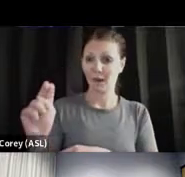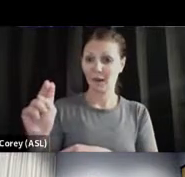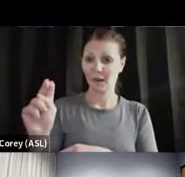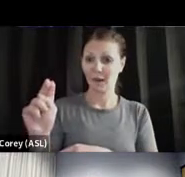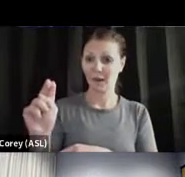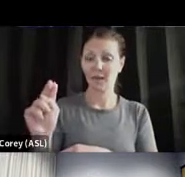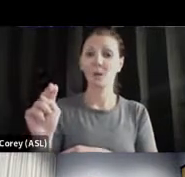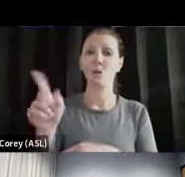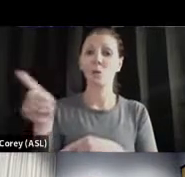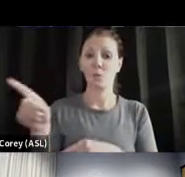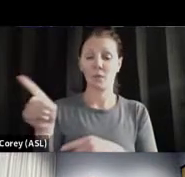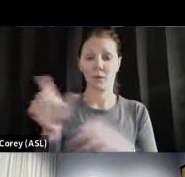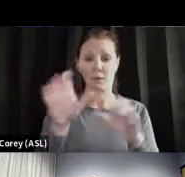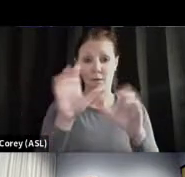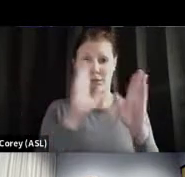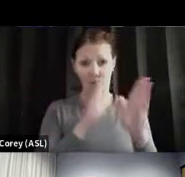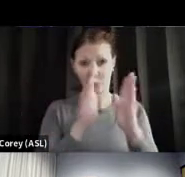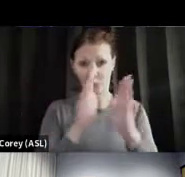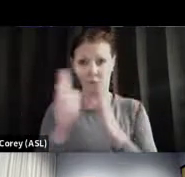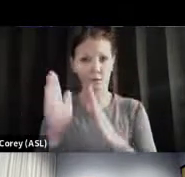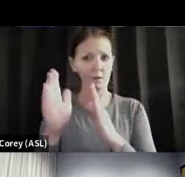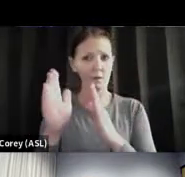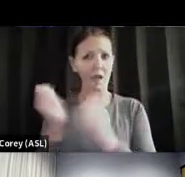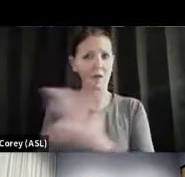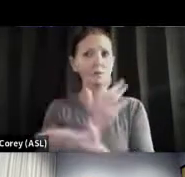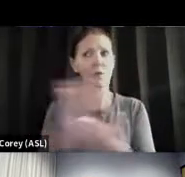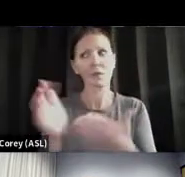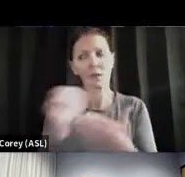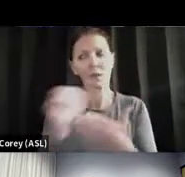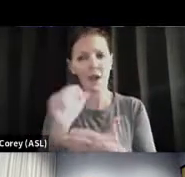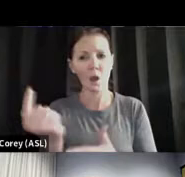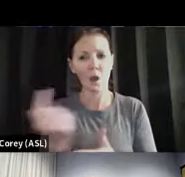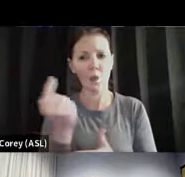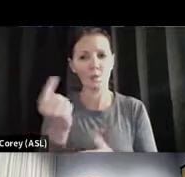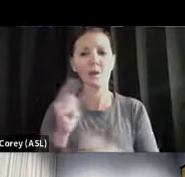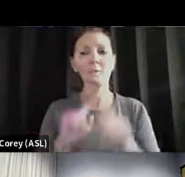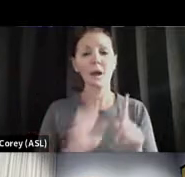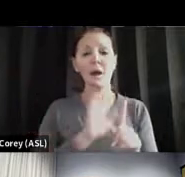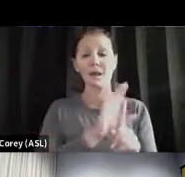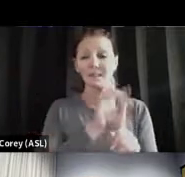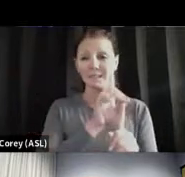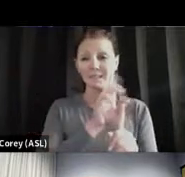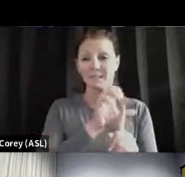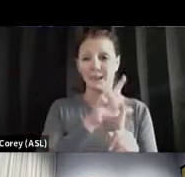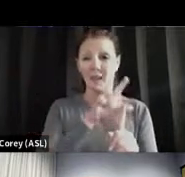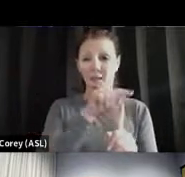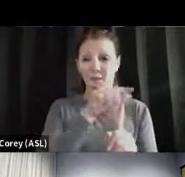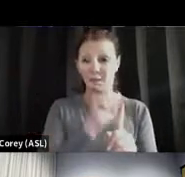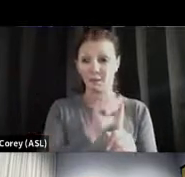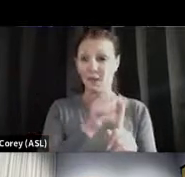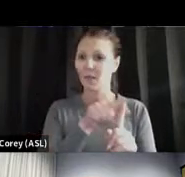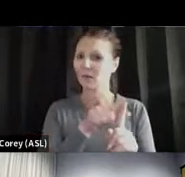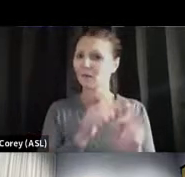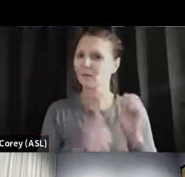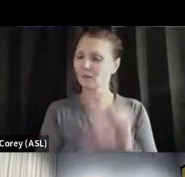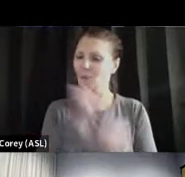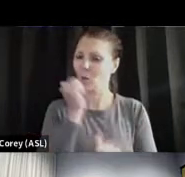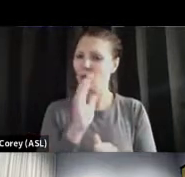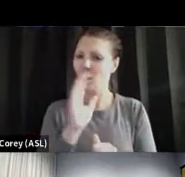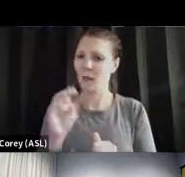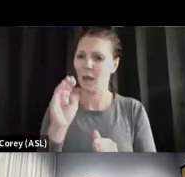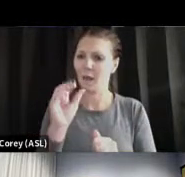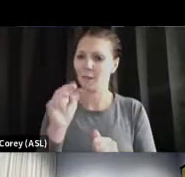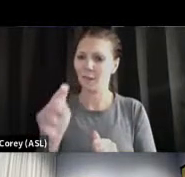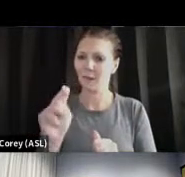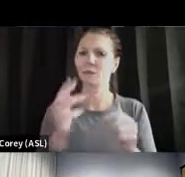actual sequencing, and not everything is sequence, Delta, which is the predominant one, 13,000 cases.